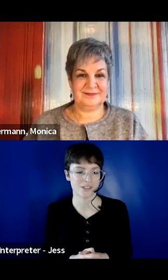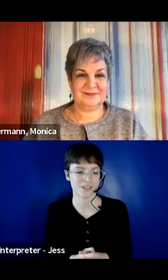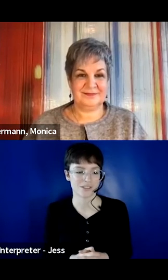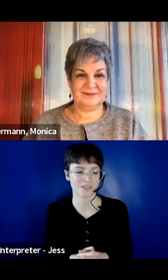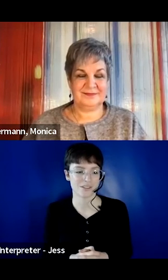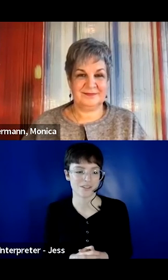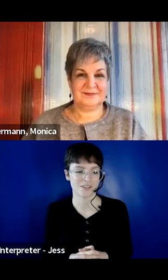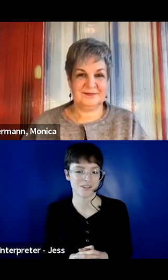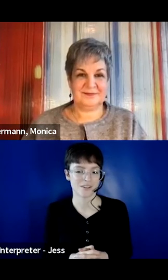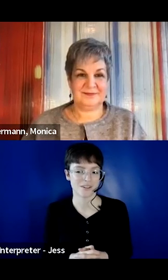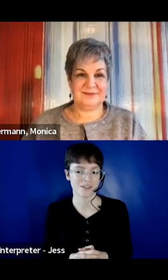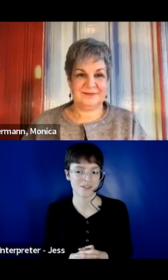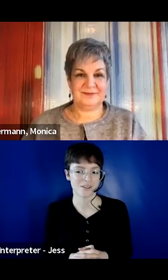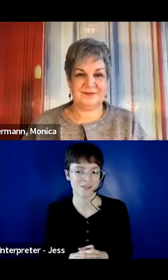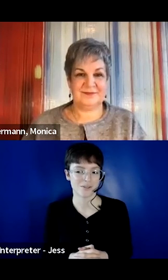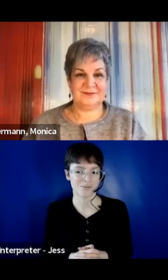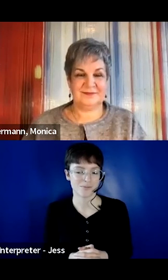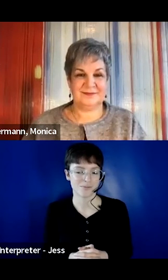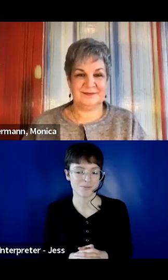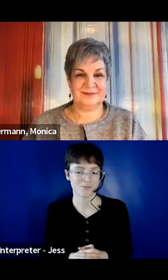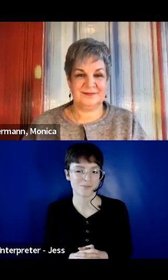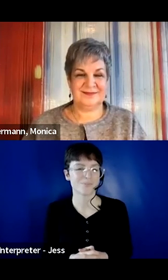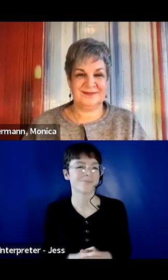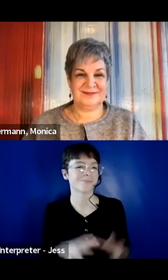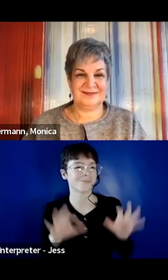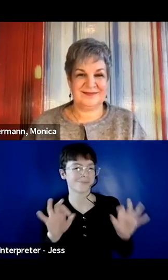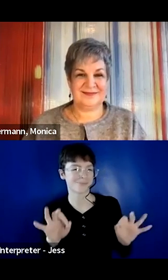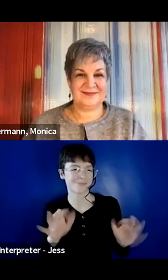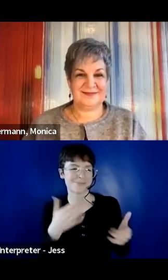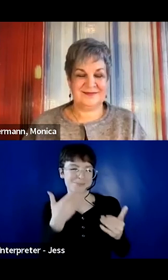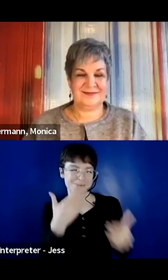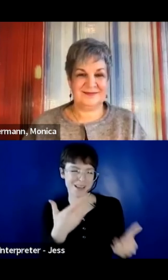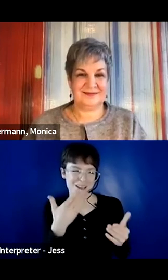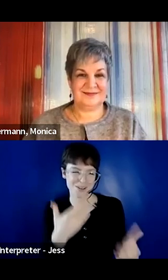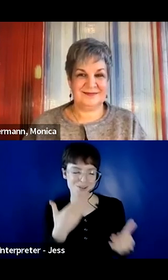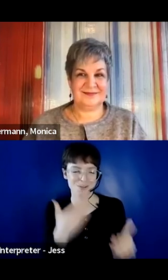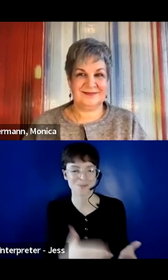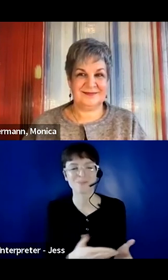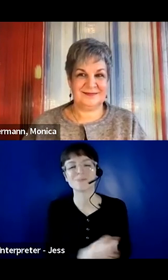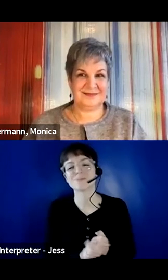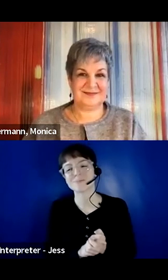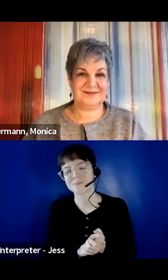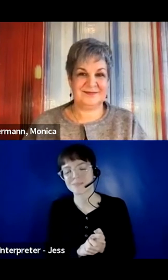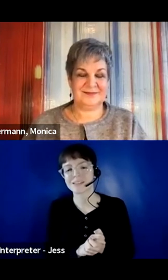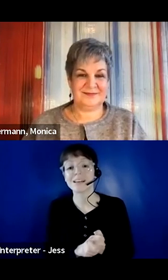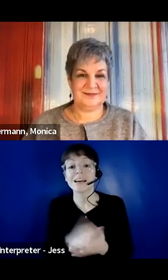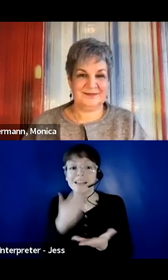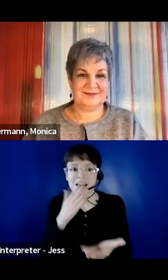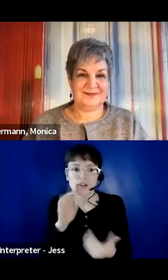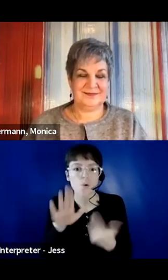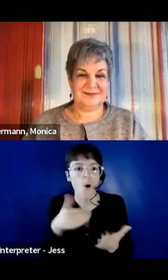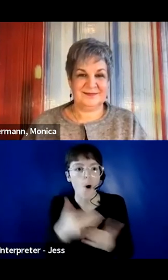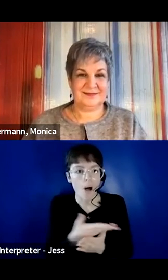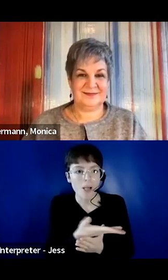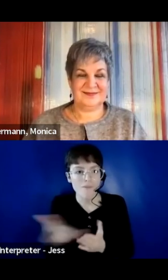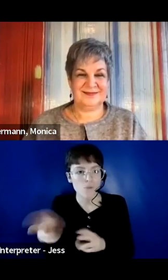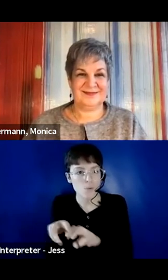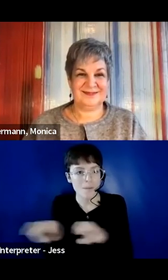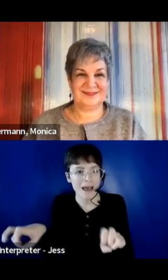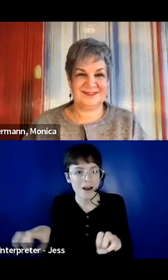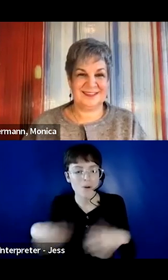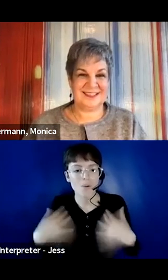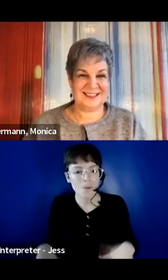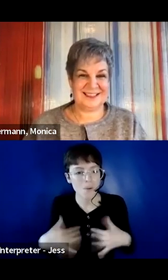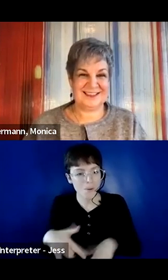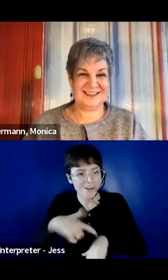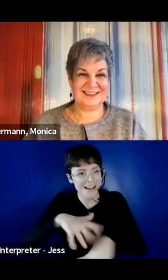deafness. Thanks so much with Sam. And thank you so much to everyone involved. I can't believe it. This hour has